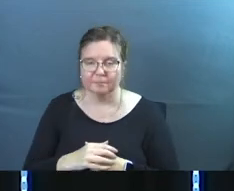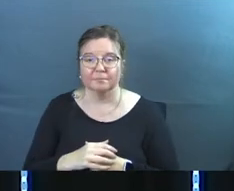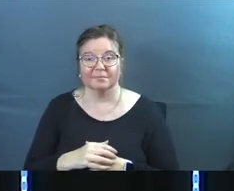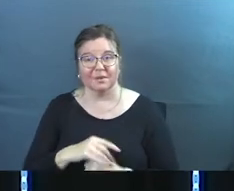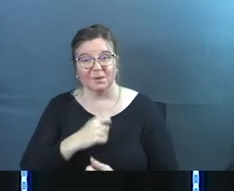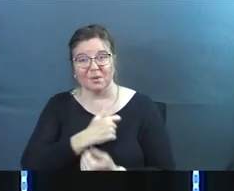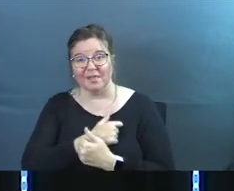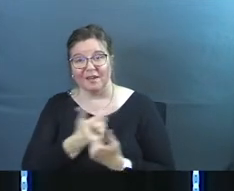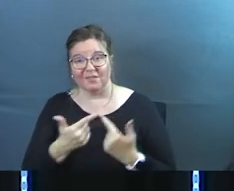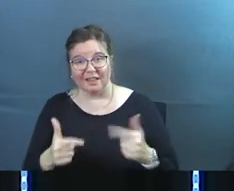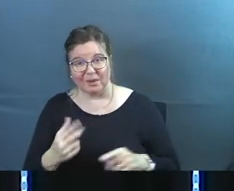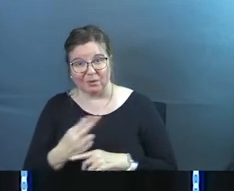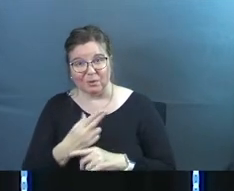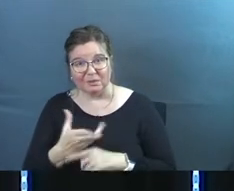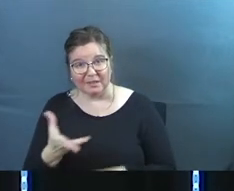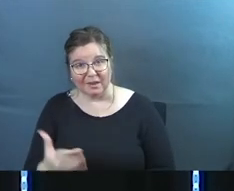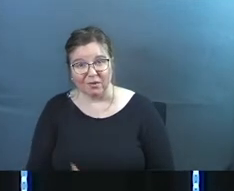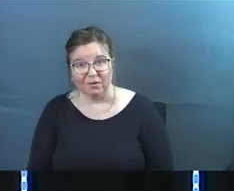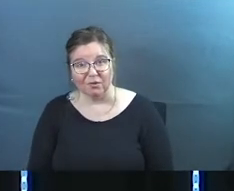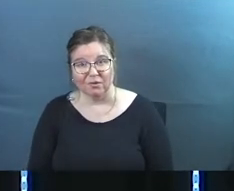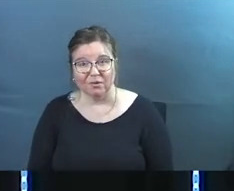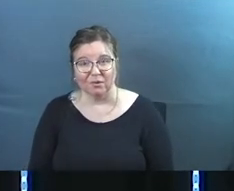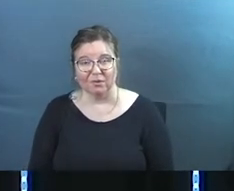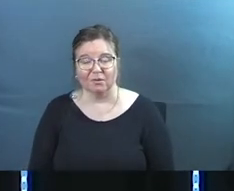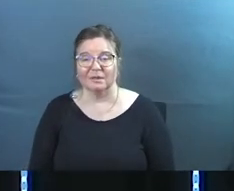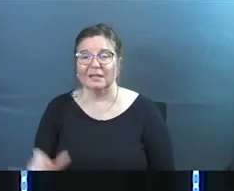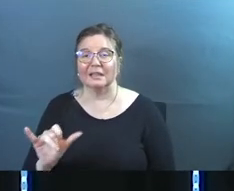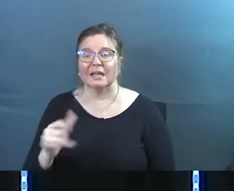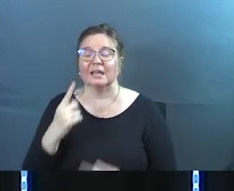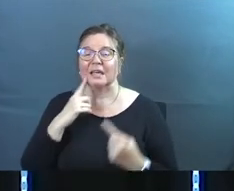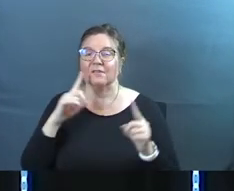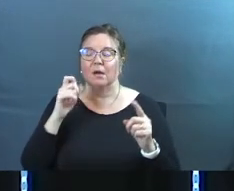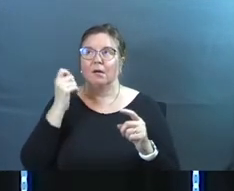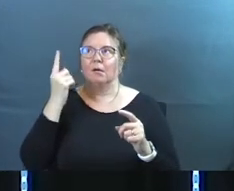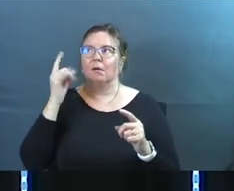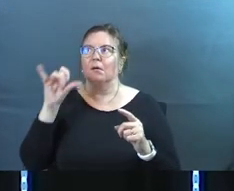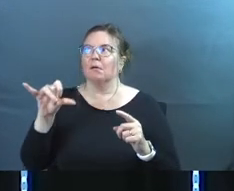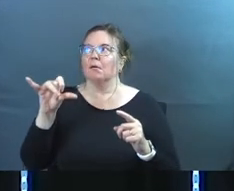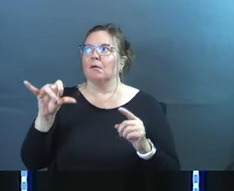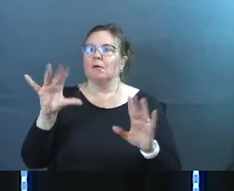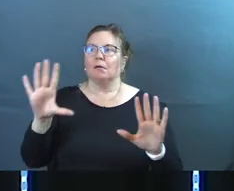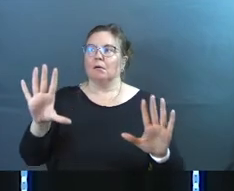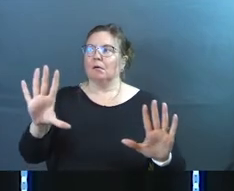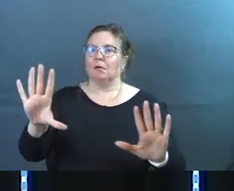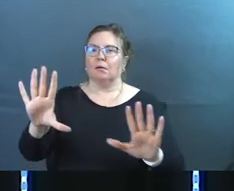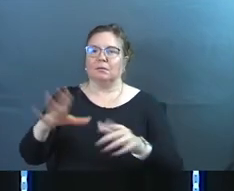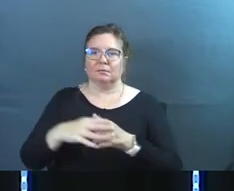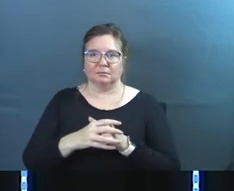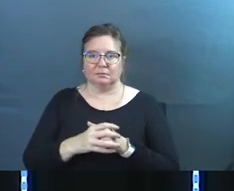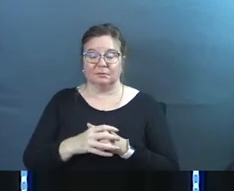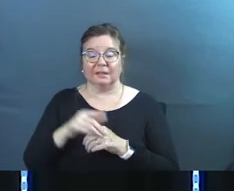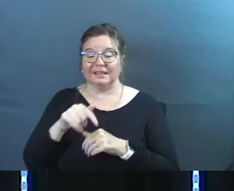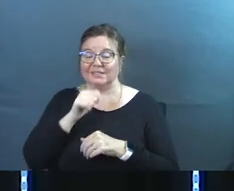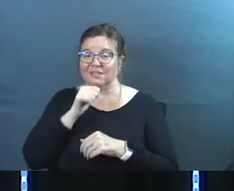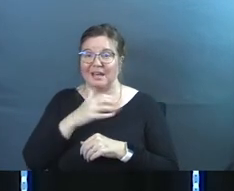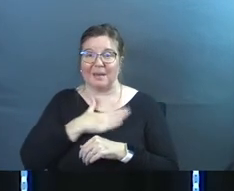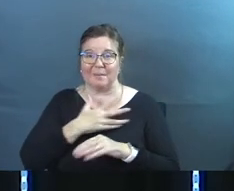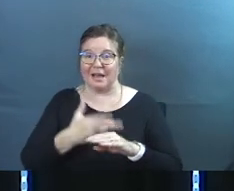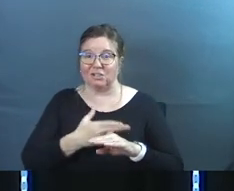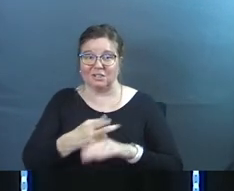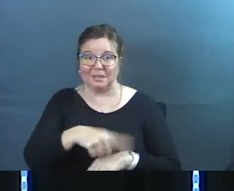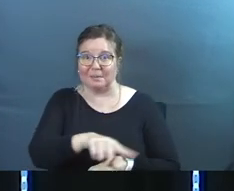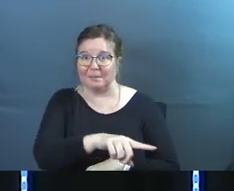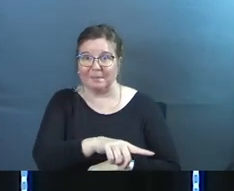should love the language that he uses there it's like he finally wakes up to it these aren't my